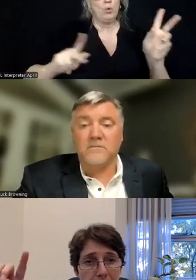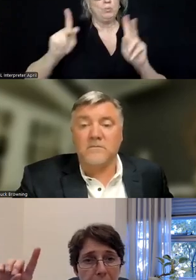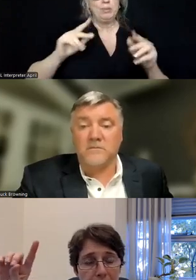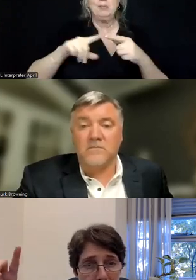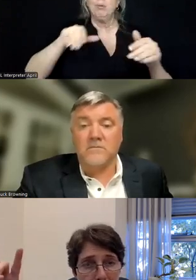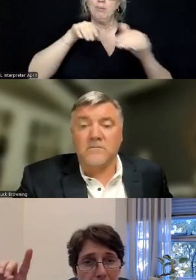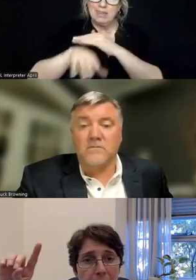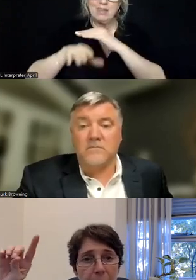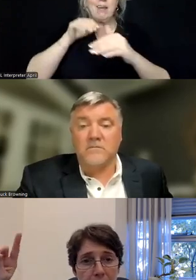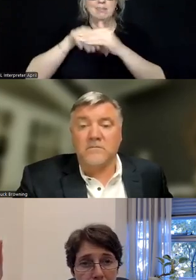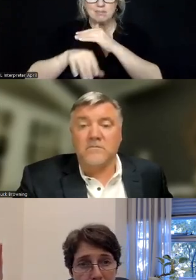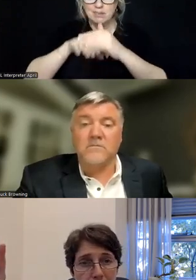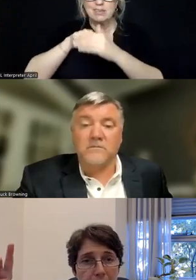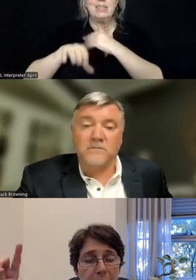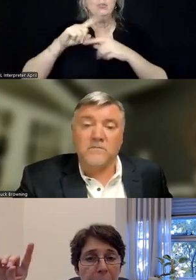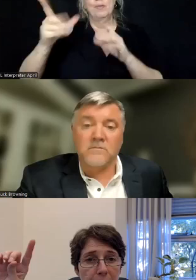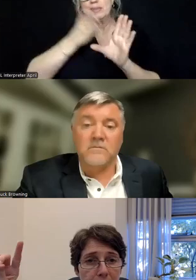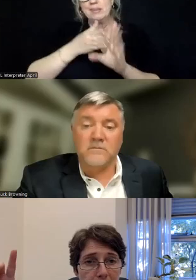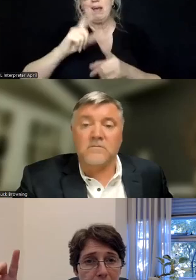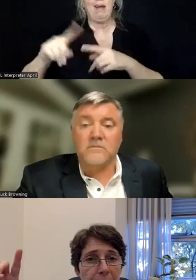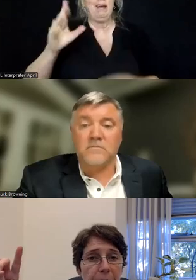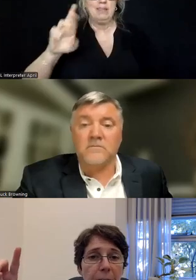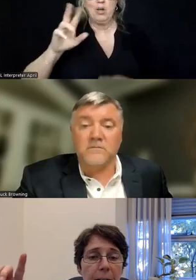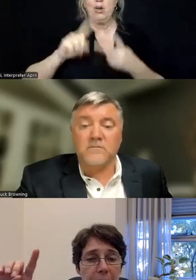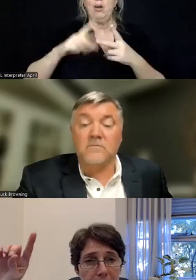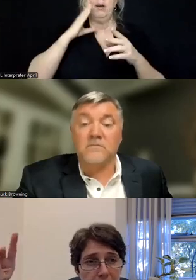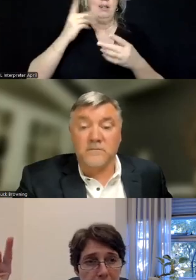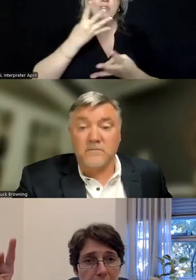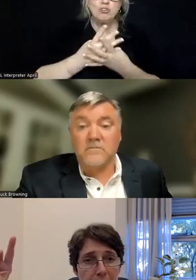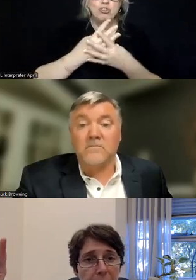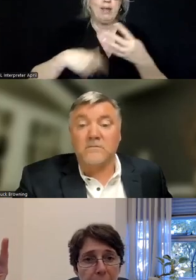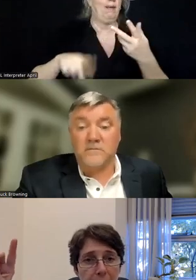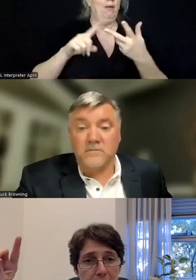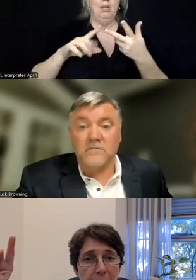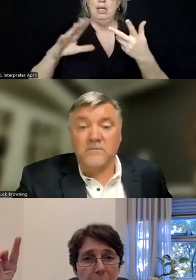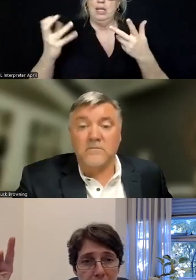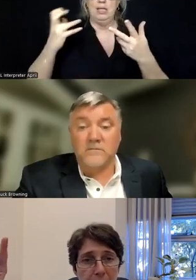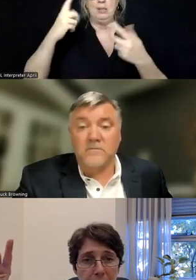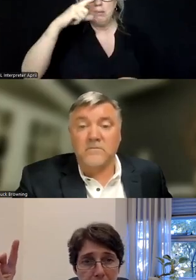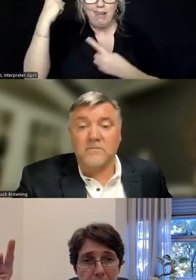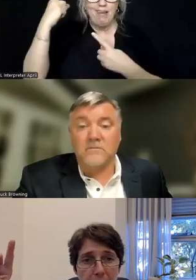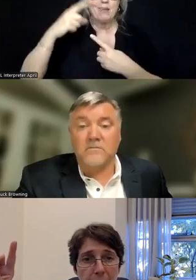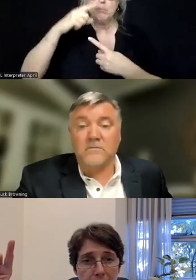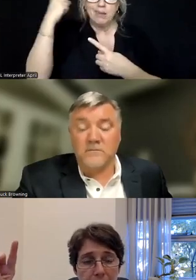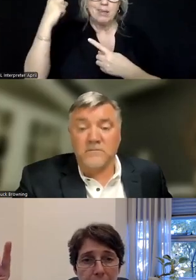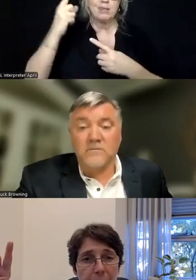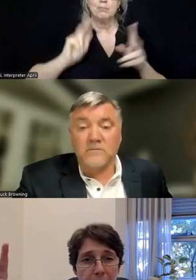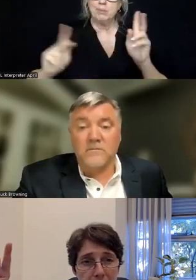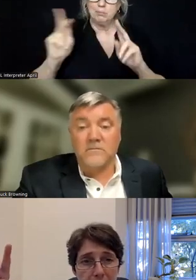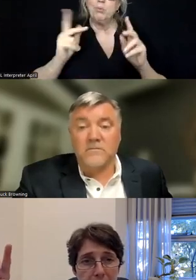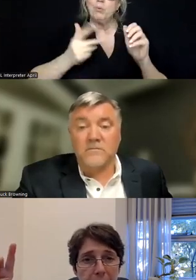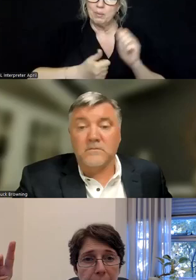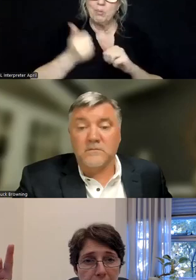in and out of the psych ER and the psych hospital and the jail, it is Black people who most often are